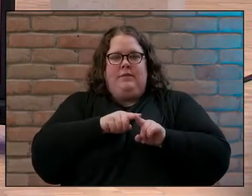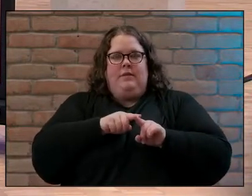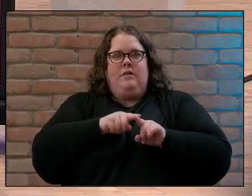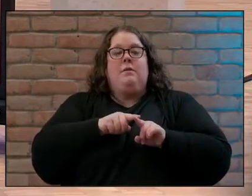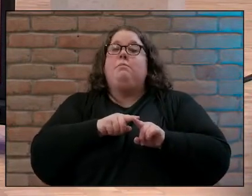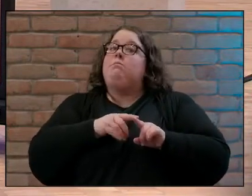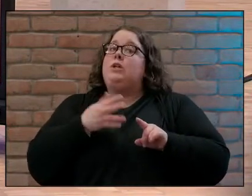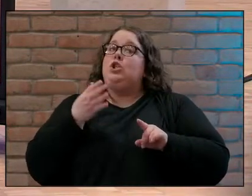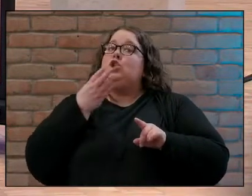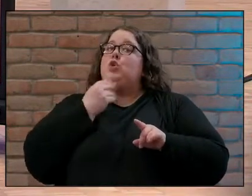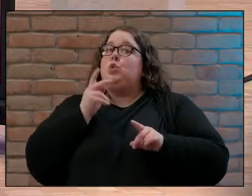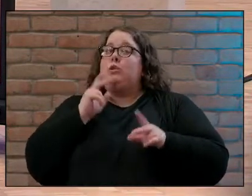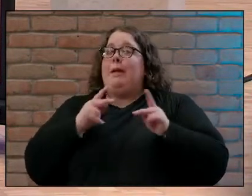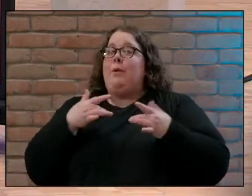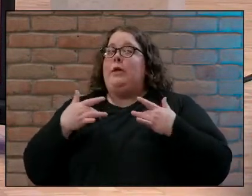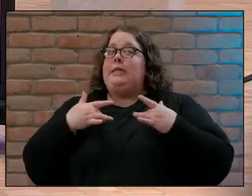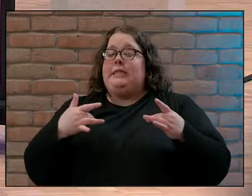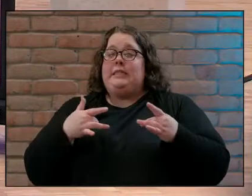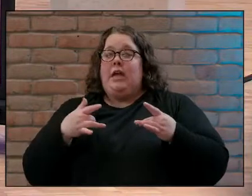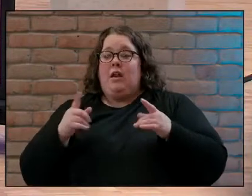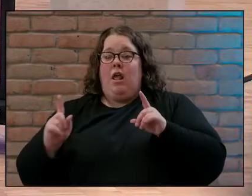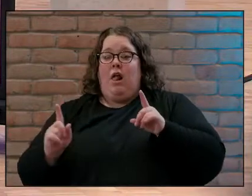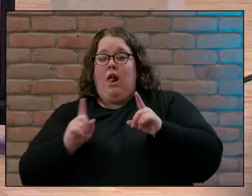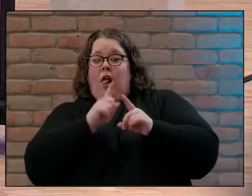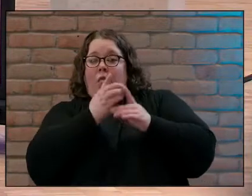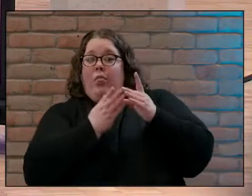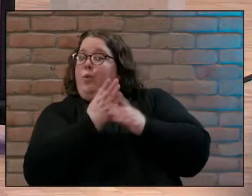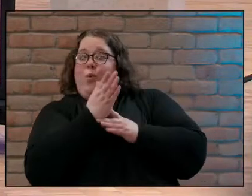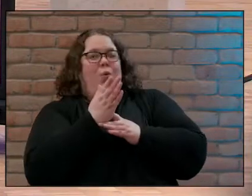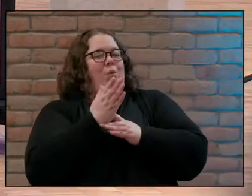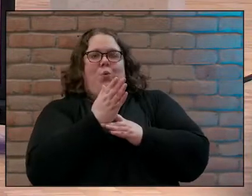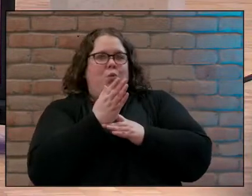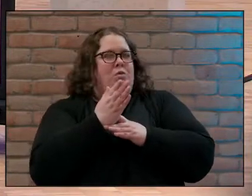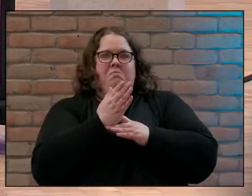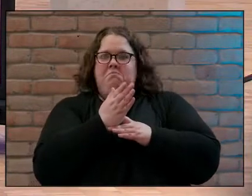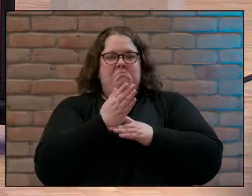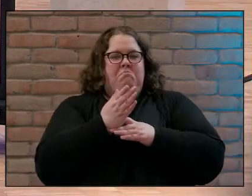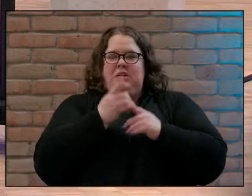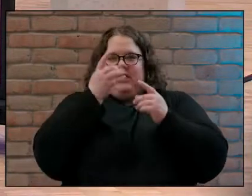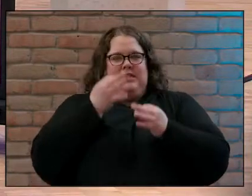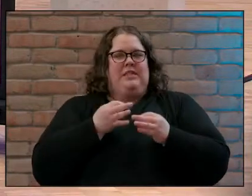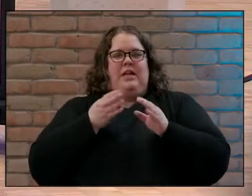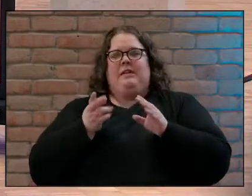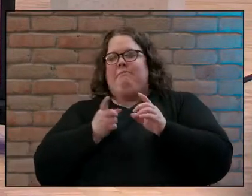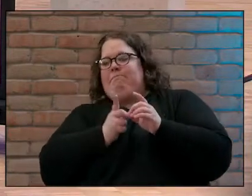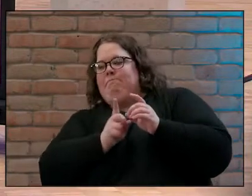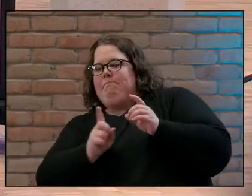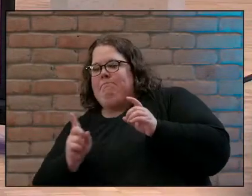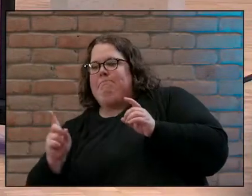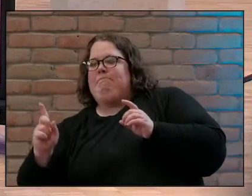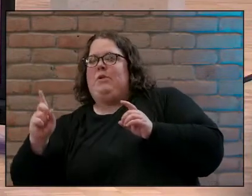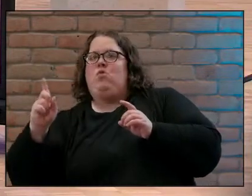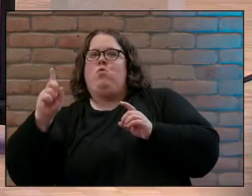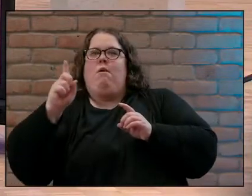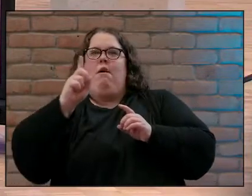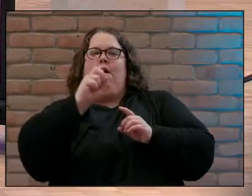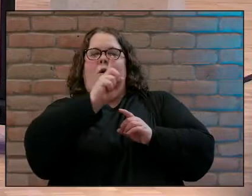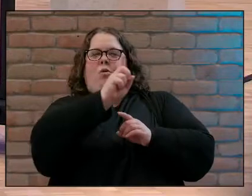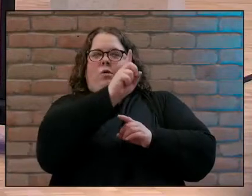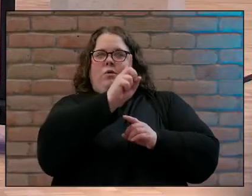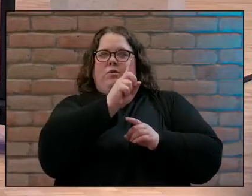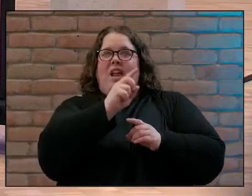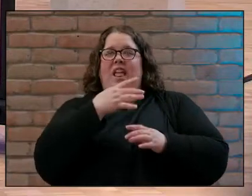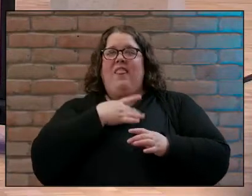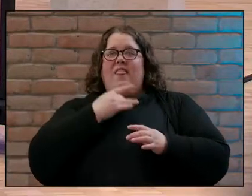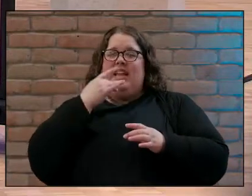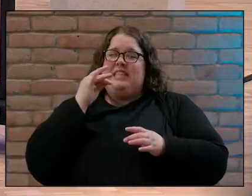Jewish people to instead of going through Samaria to add miles to their trip and go around Samaria so great was their